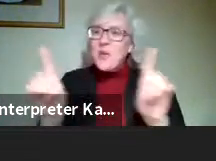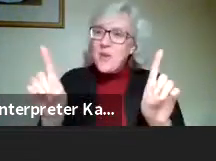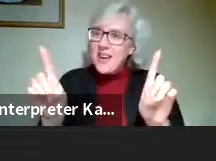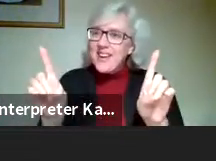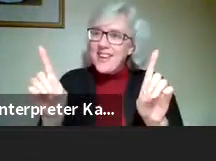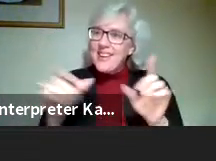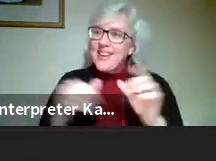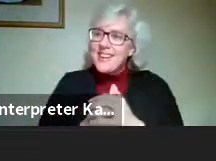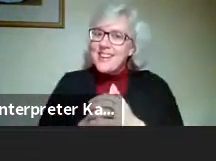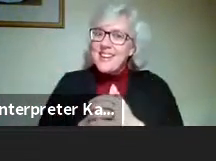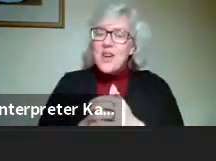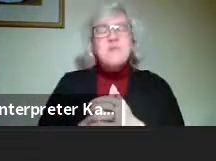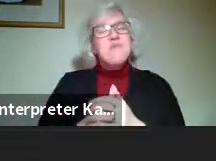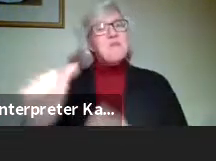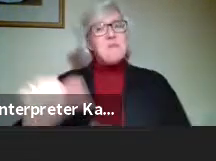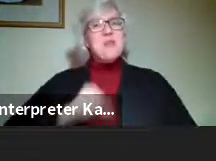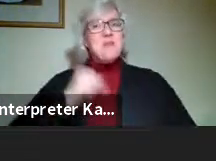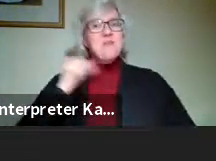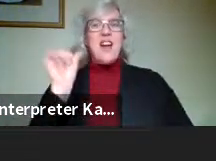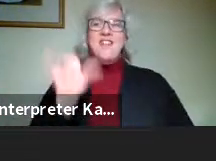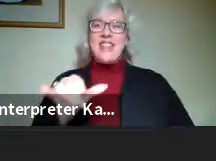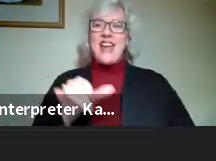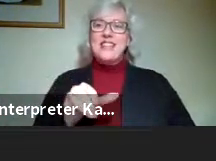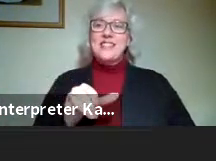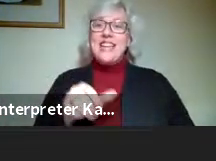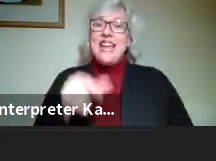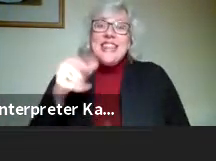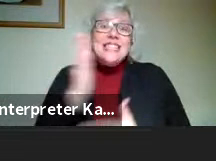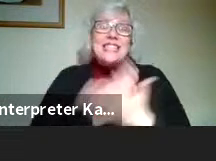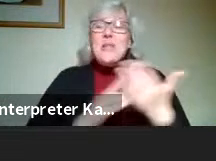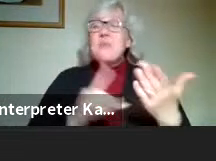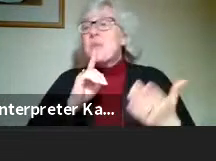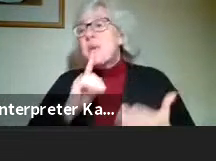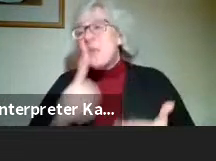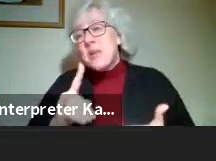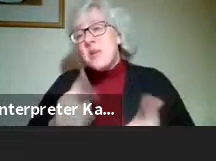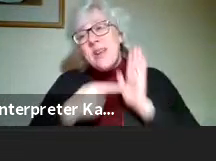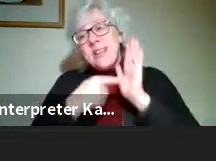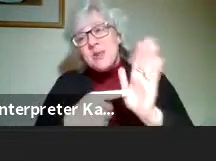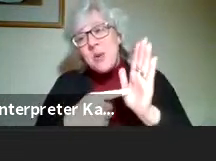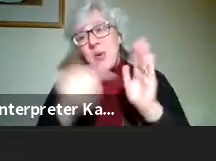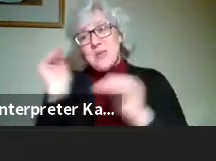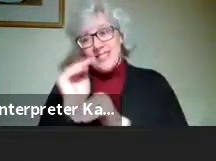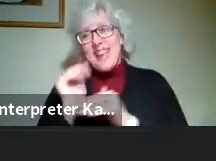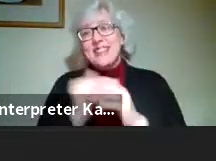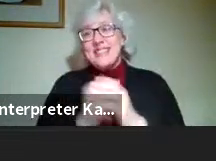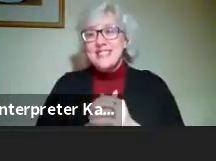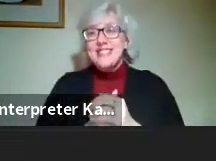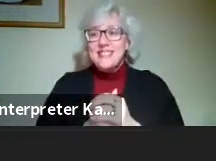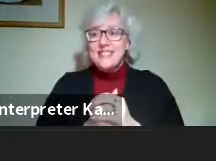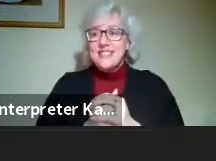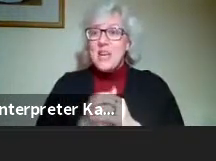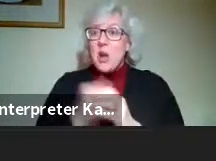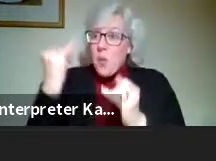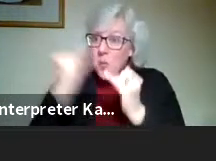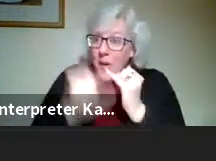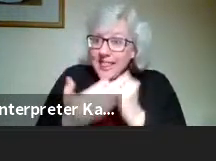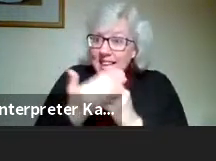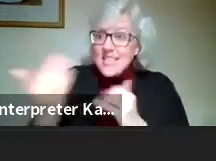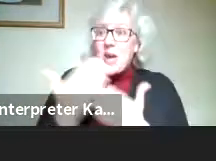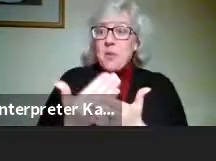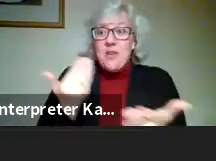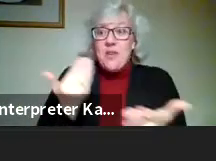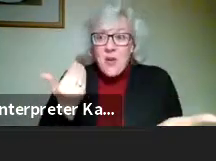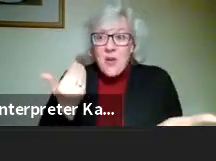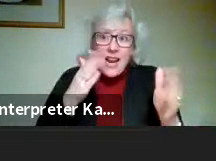So we take pride in that. So it's just something that we would like to highlight tonight. And then one last thing before I